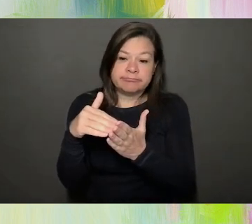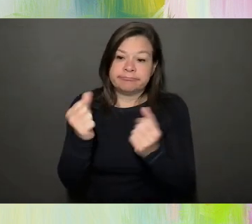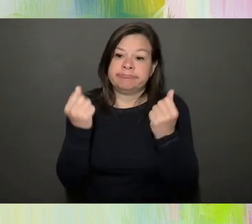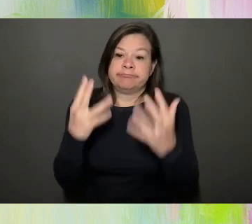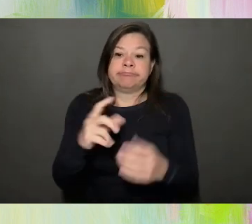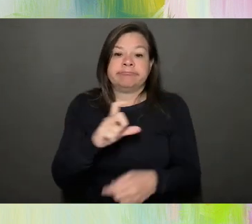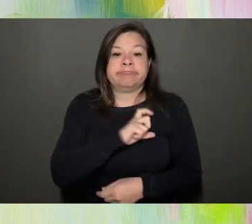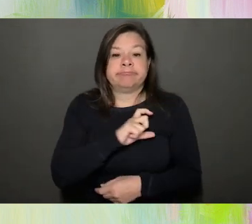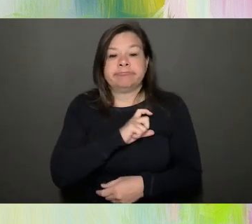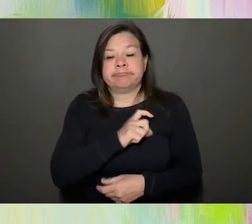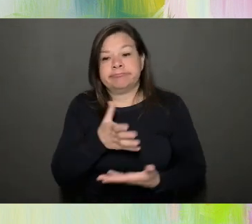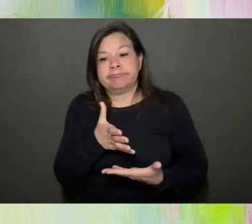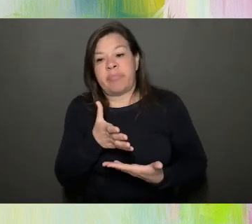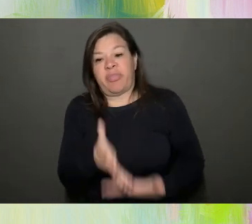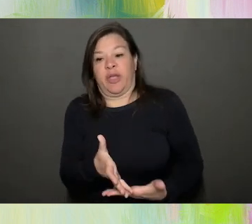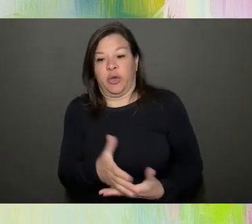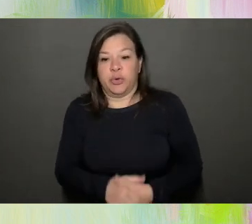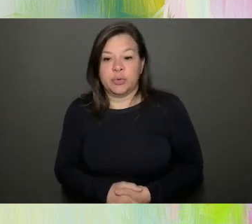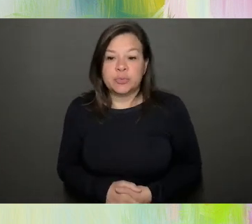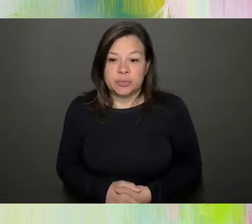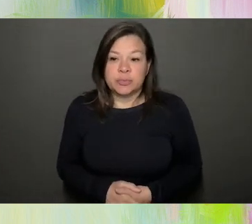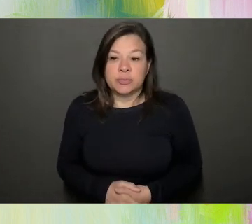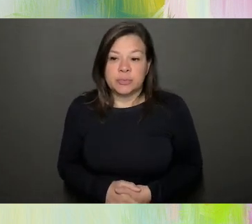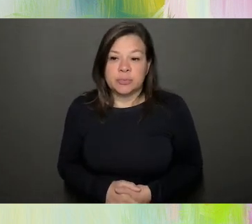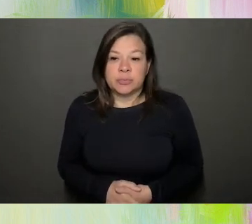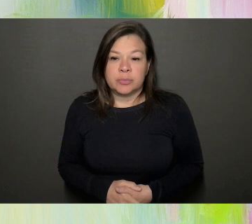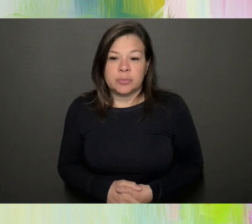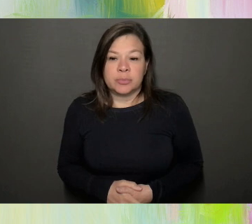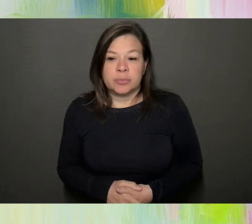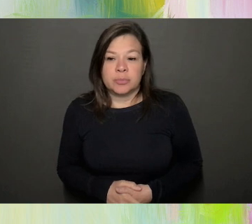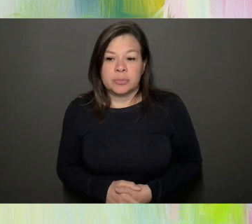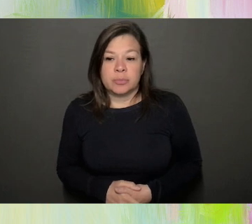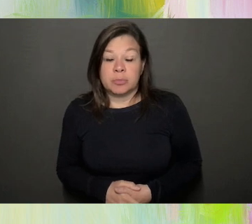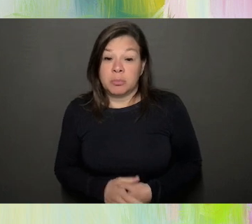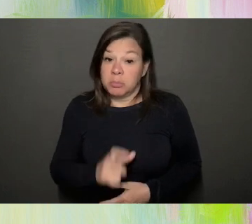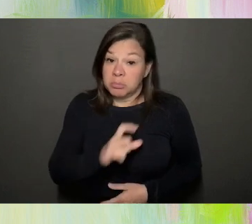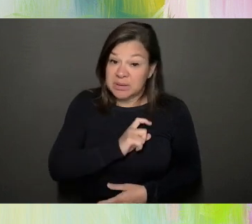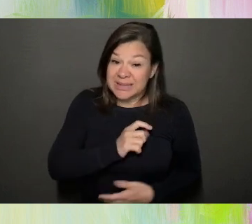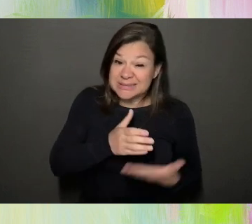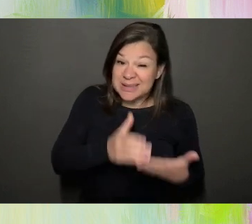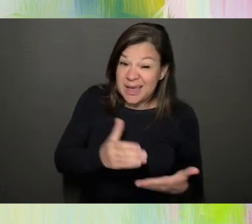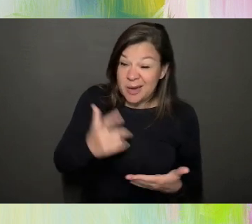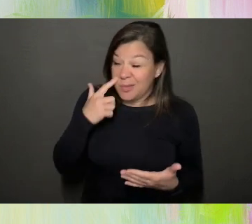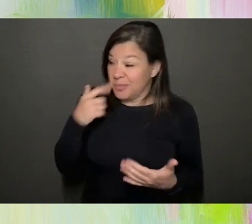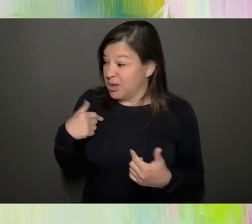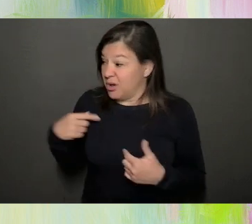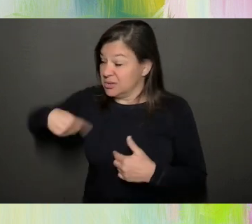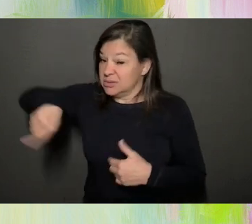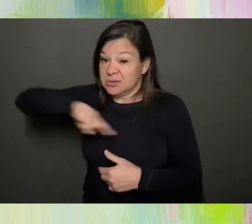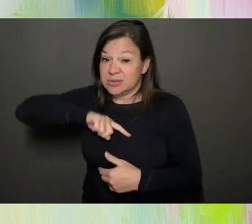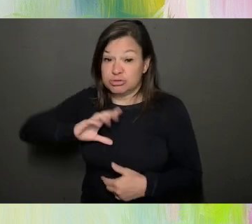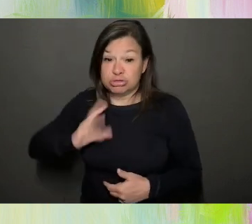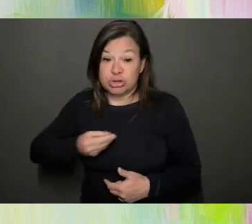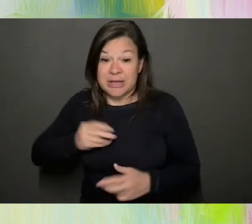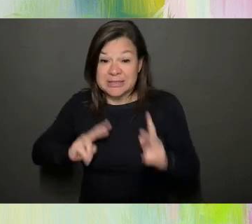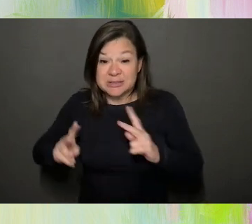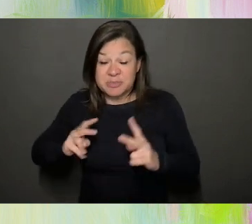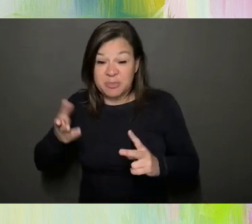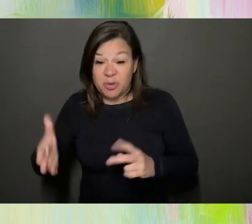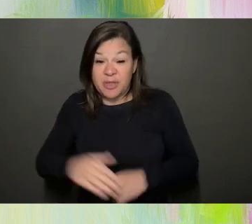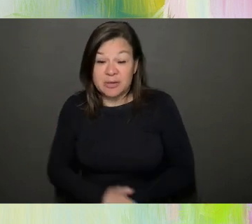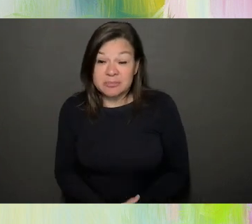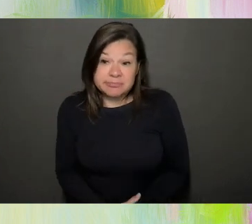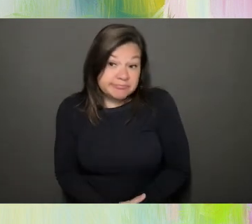there. And they always wonder if it's because they are there. Uh, in this photo on the quote says.